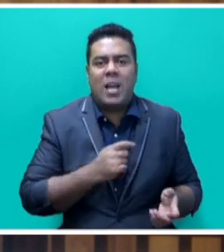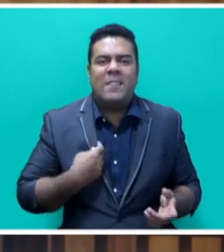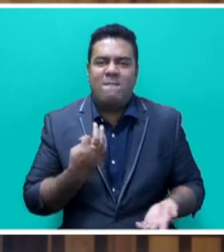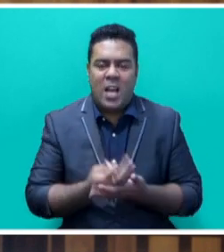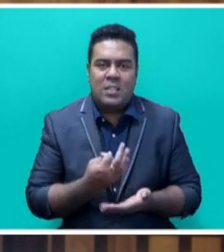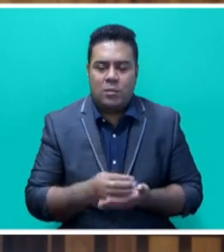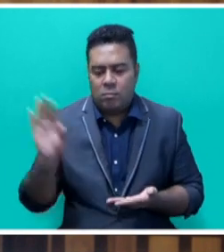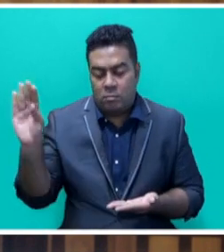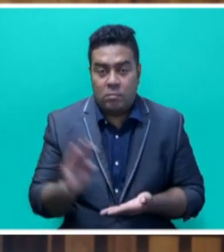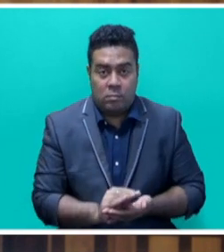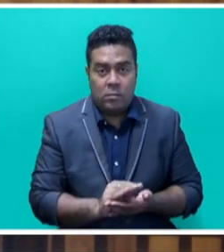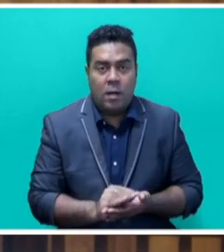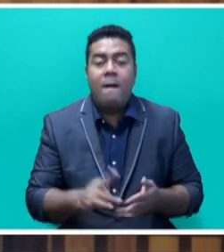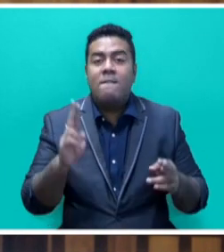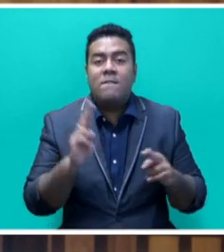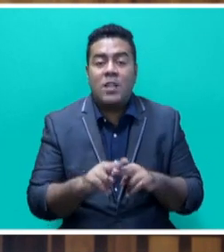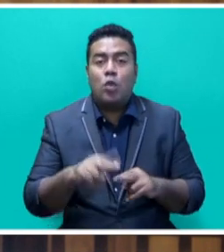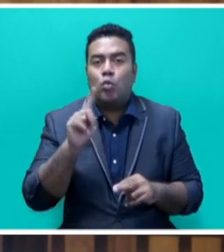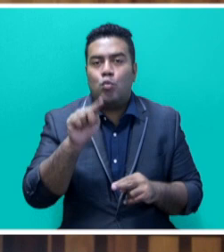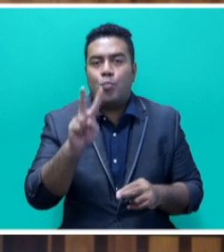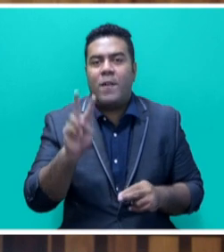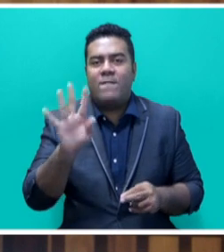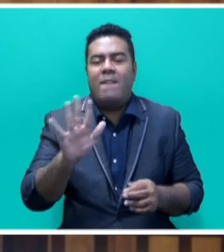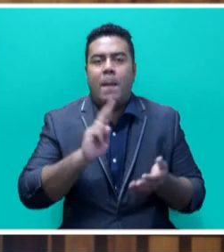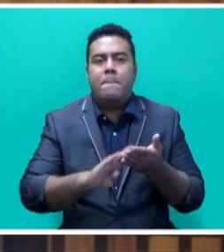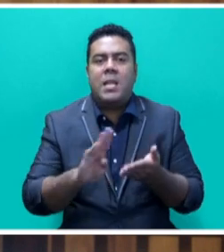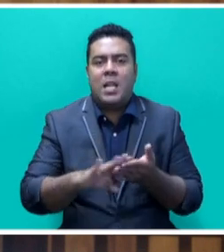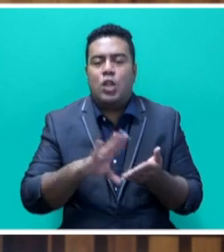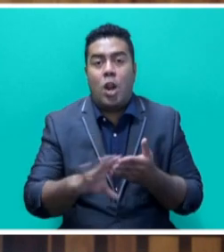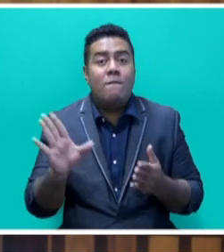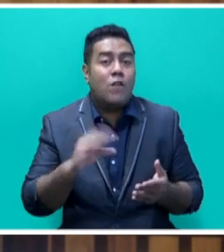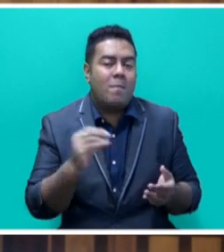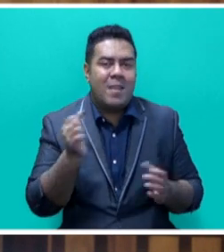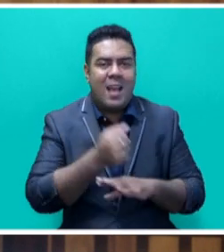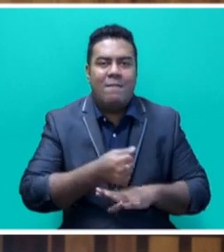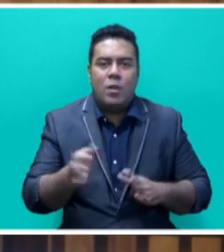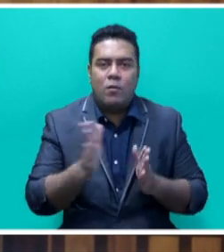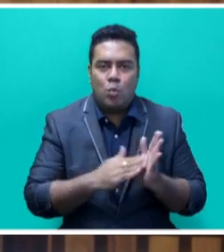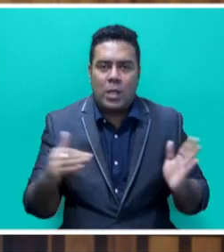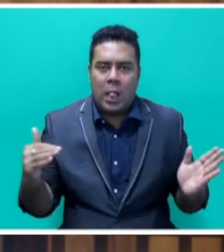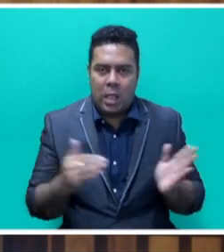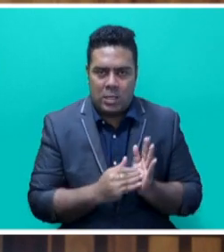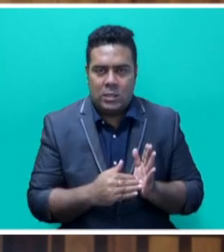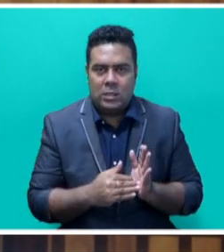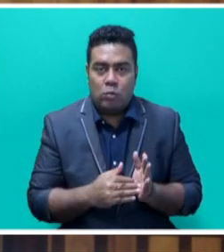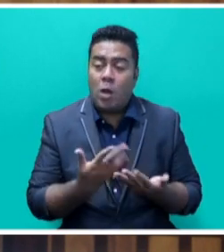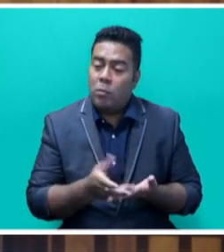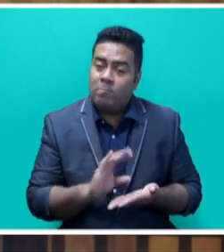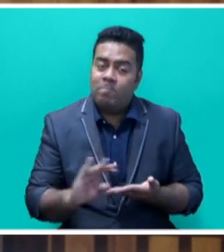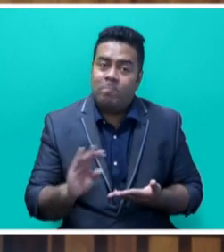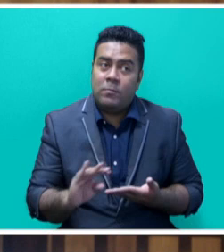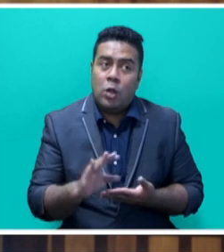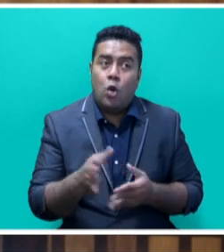initial grant commitment of Fijian $2.5 million from the government of New Zealand. We are now working on facilitating the relocation of